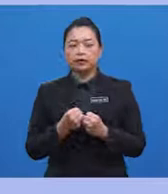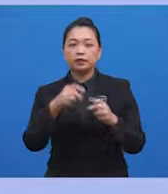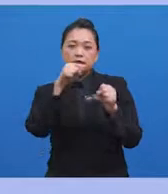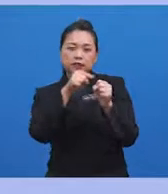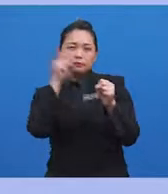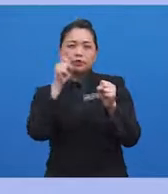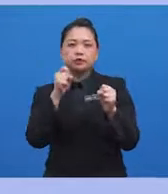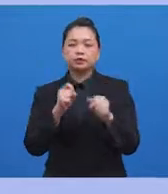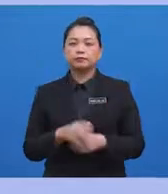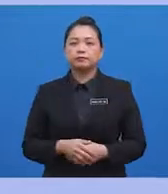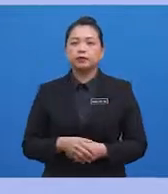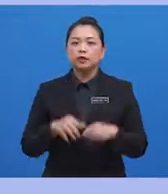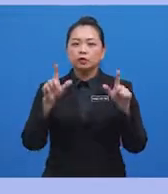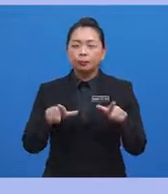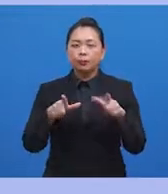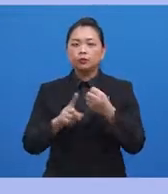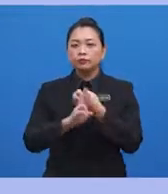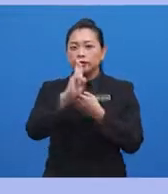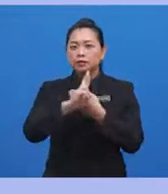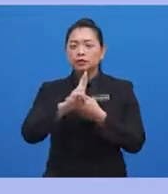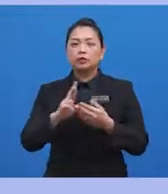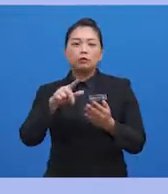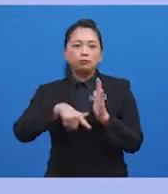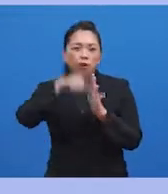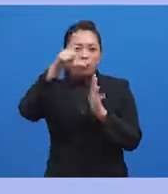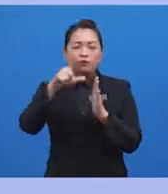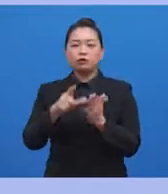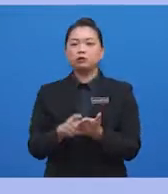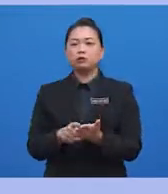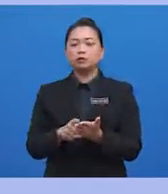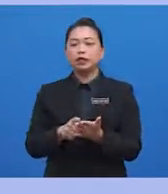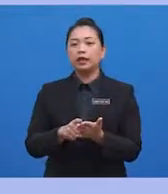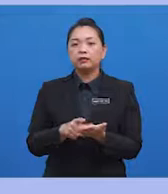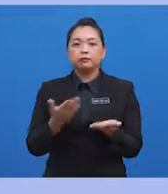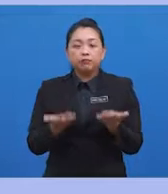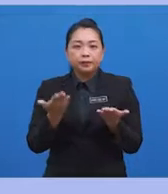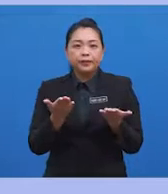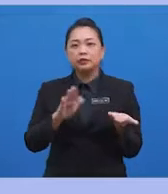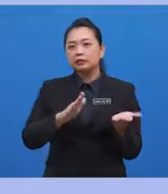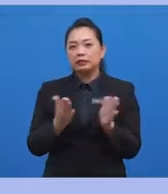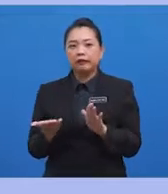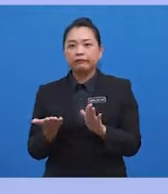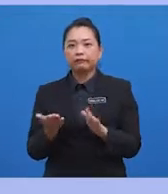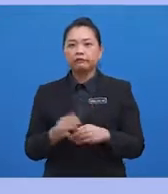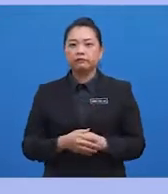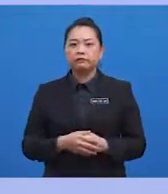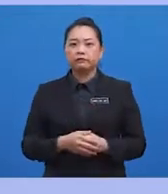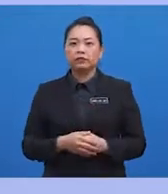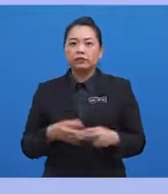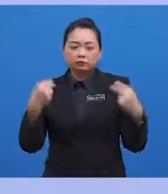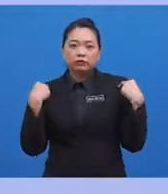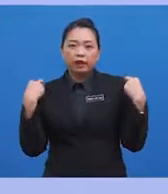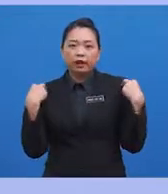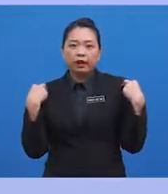individual at an elevated risk for overdose and even death. In addition, tolerance to pain medications can have